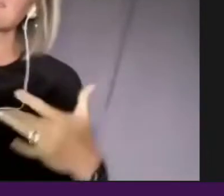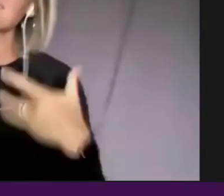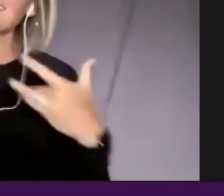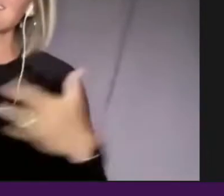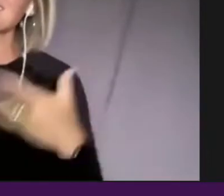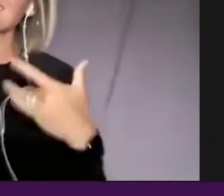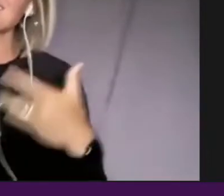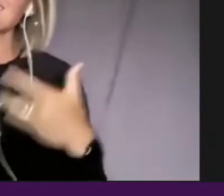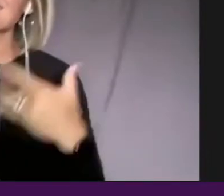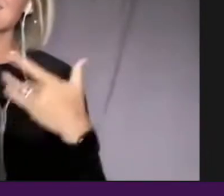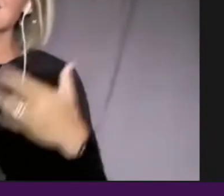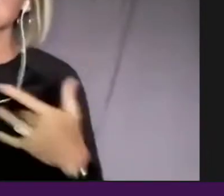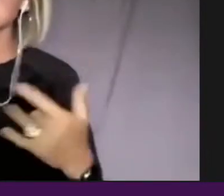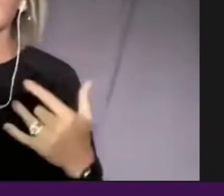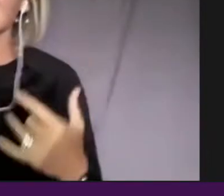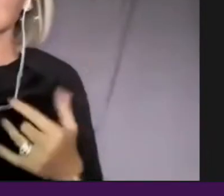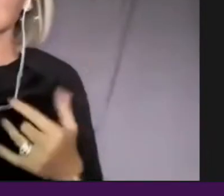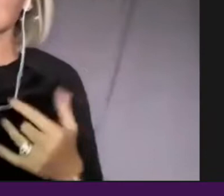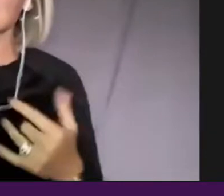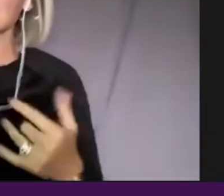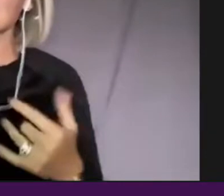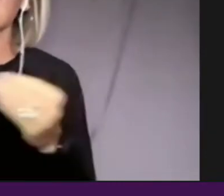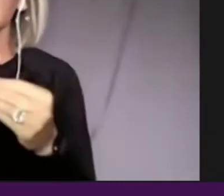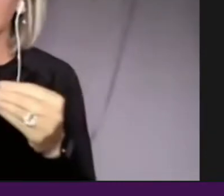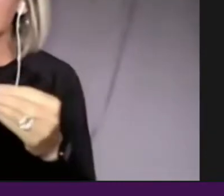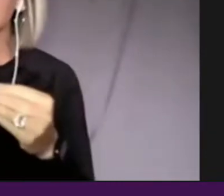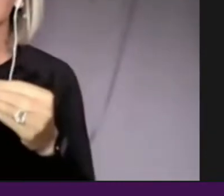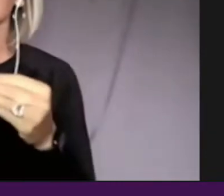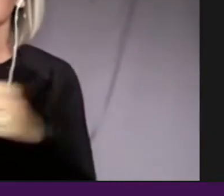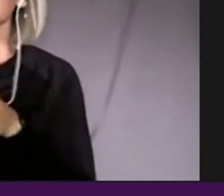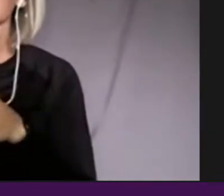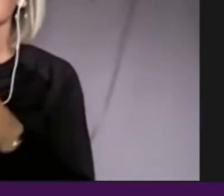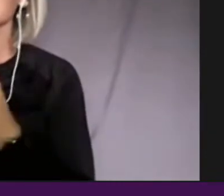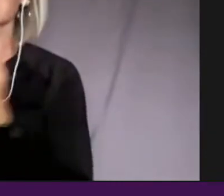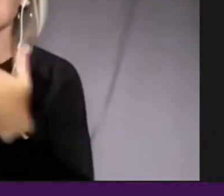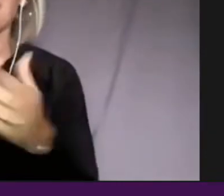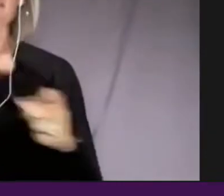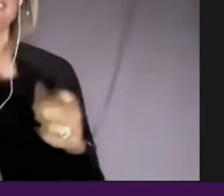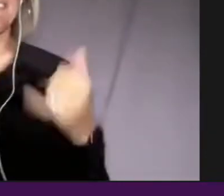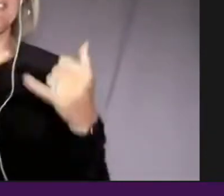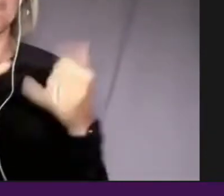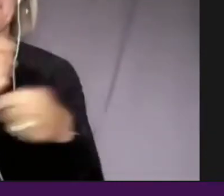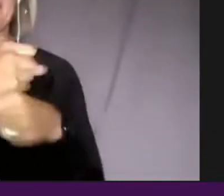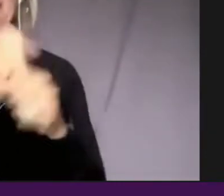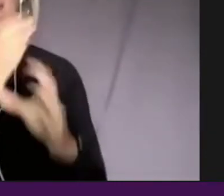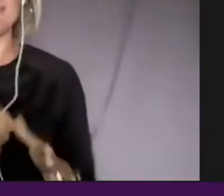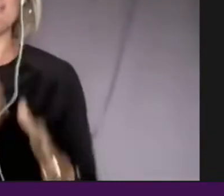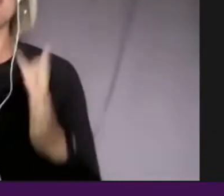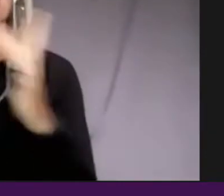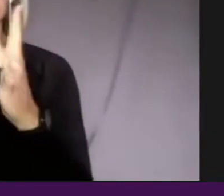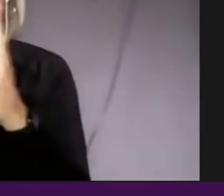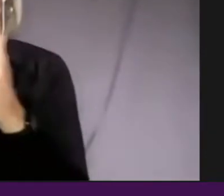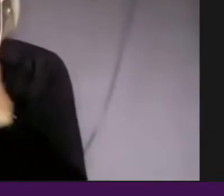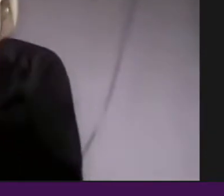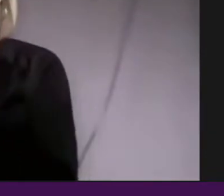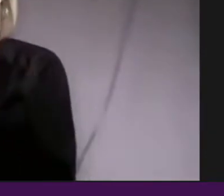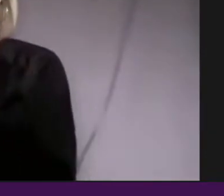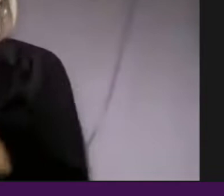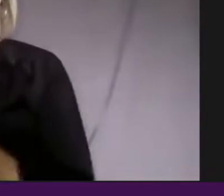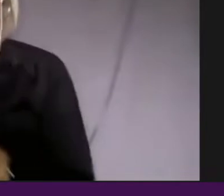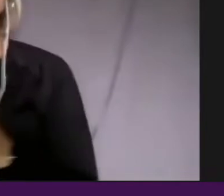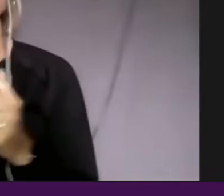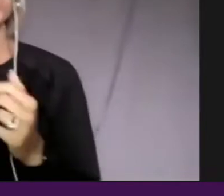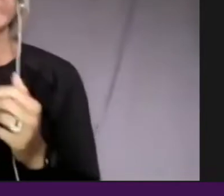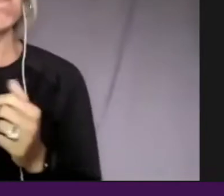making sure that you have some of our makers continuing to access some of the makers that we're working with. So thank you so much, Cameo and Leola for joining us and